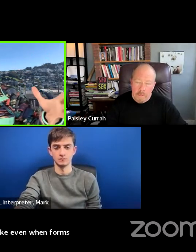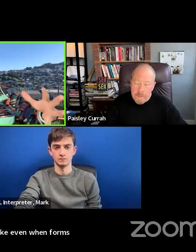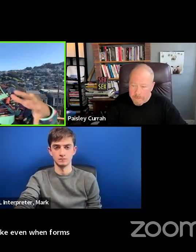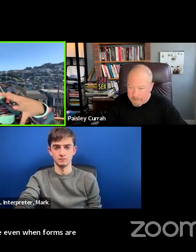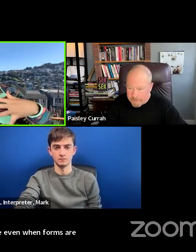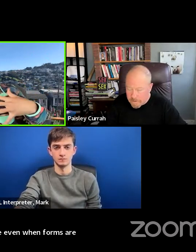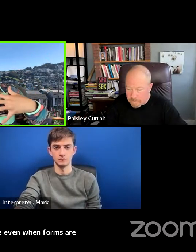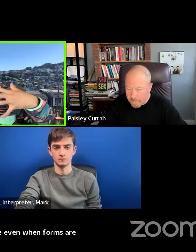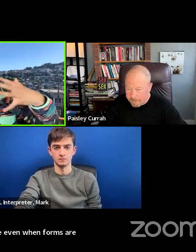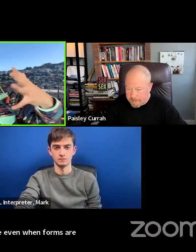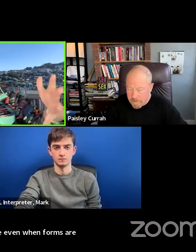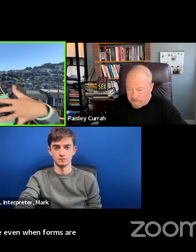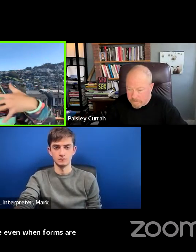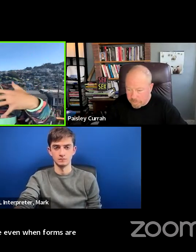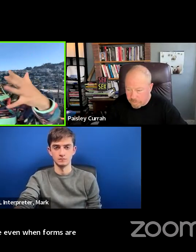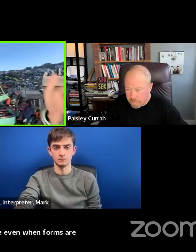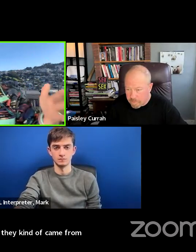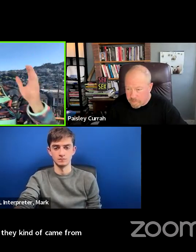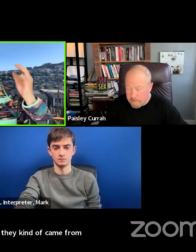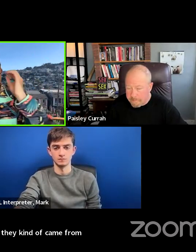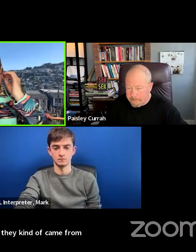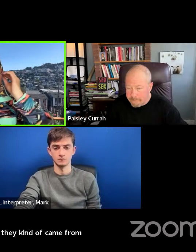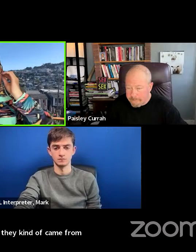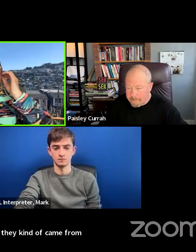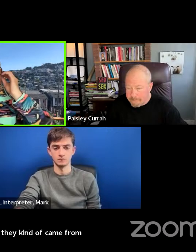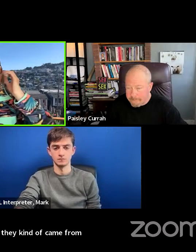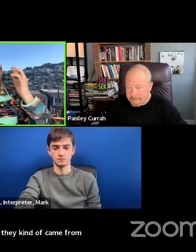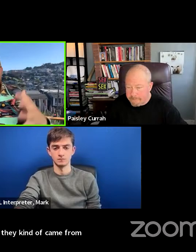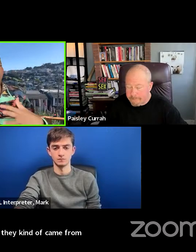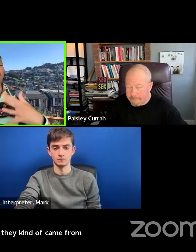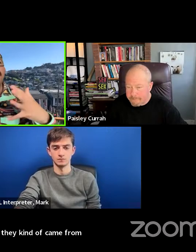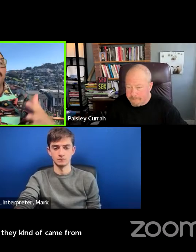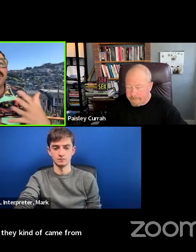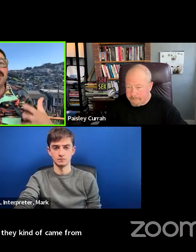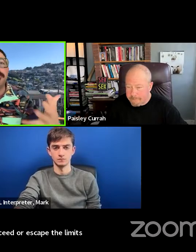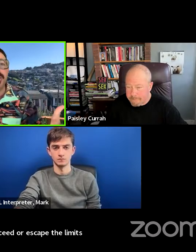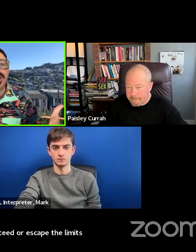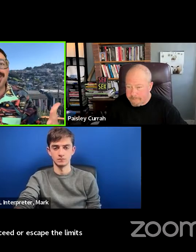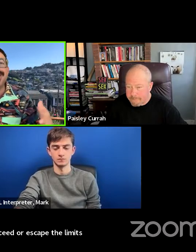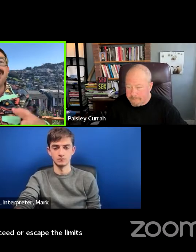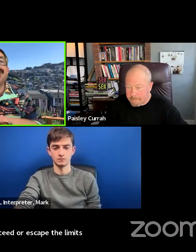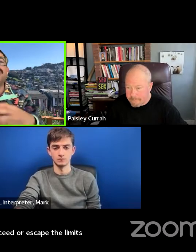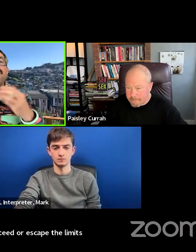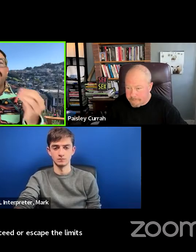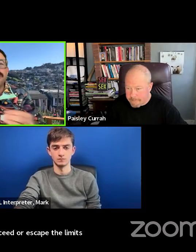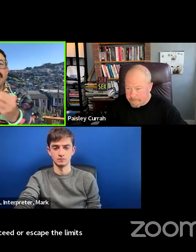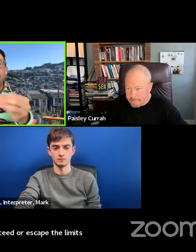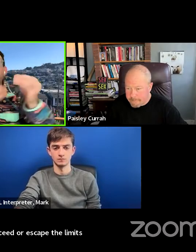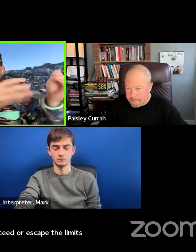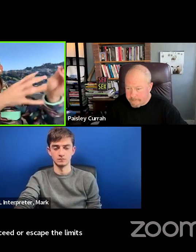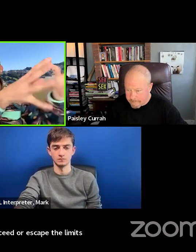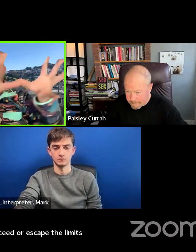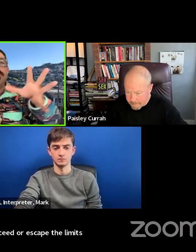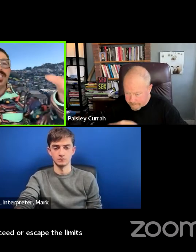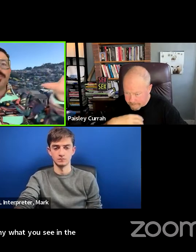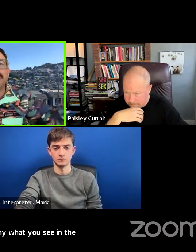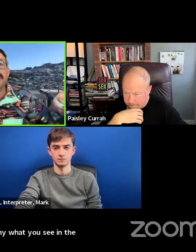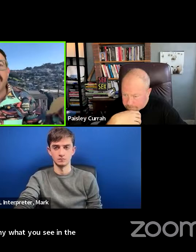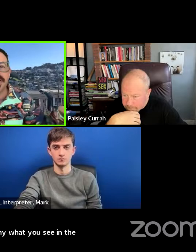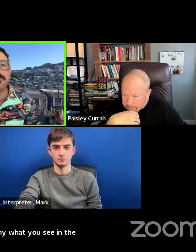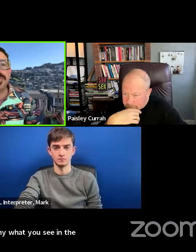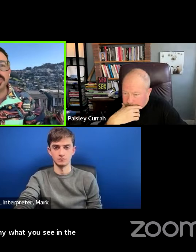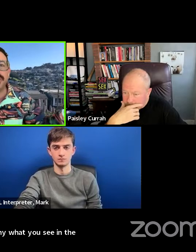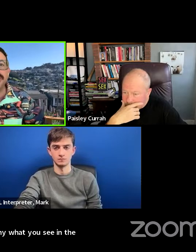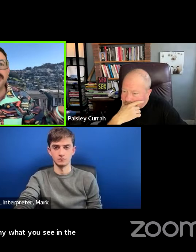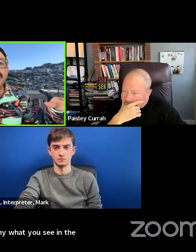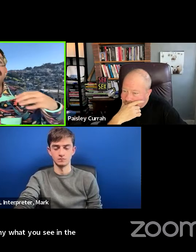or emerged from, they then exceed or escape the limits of that position. And that's why what you see in the book is forms coming from so many